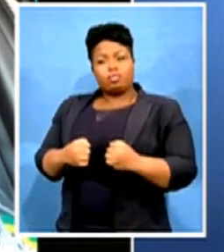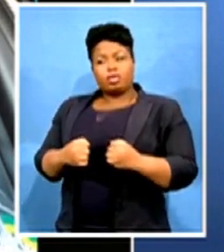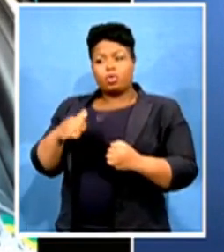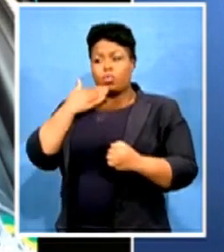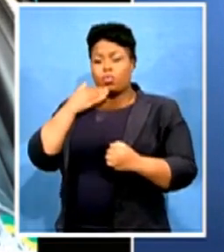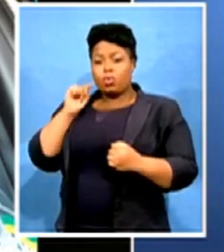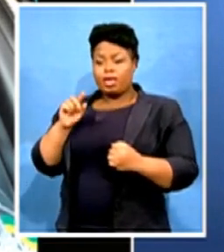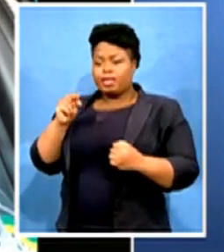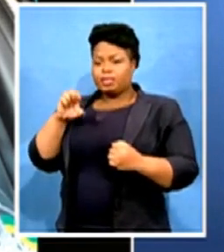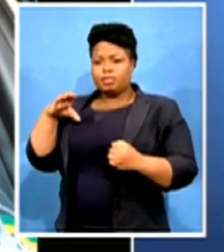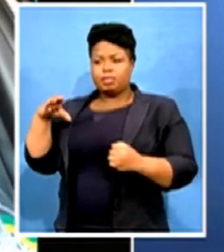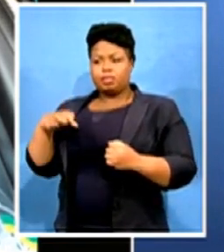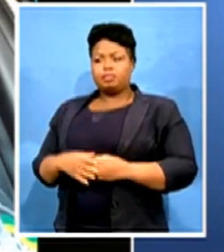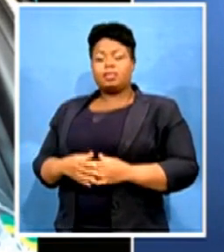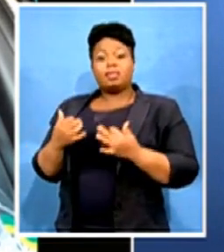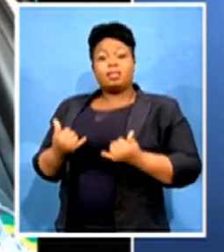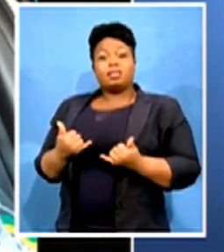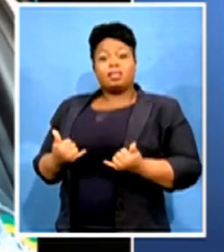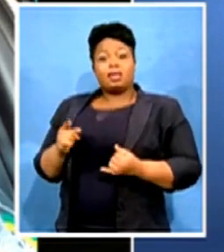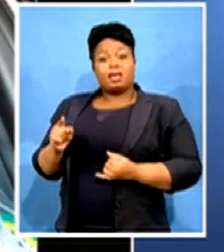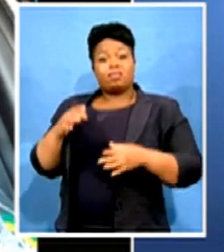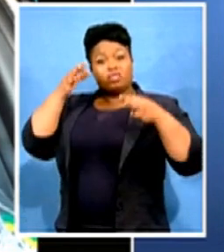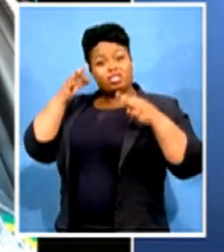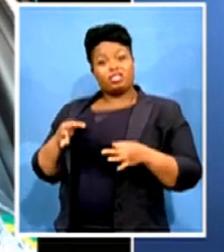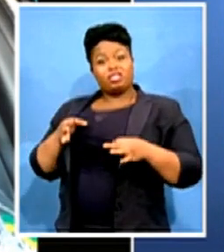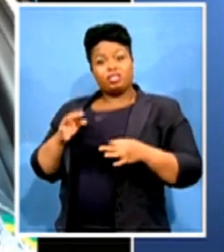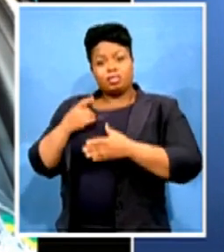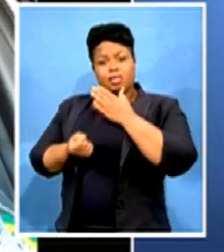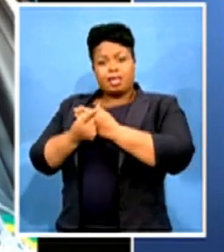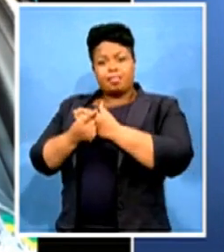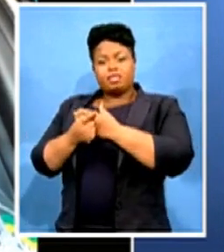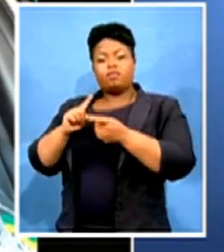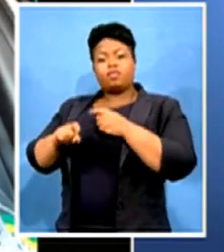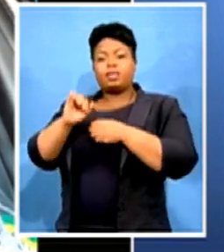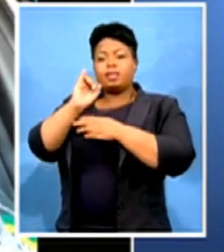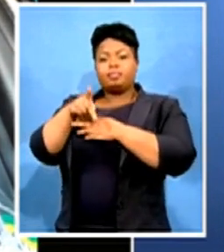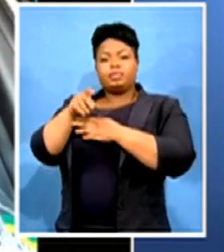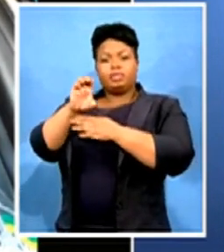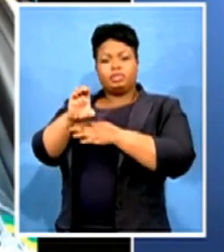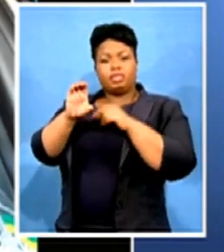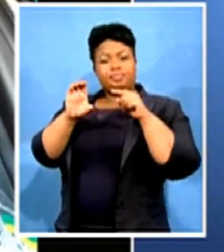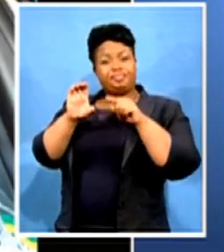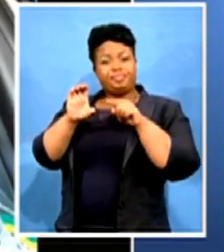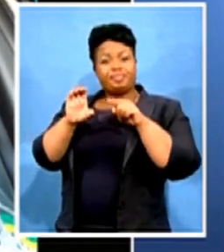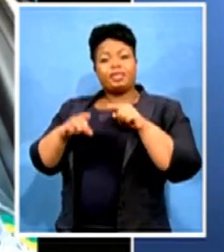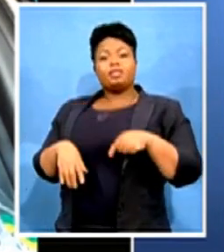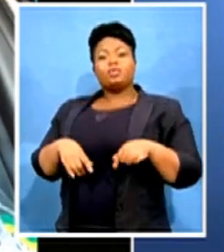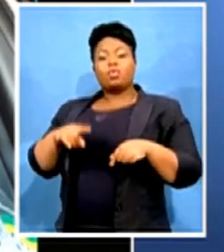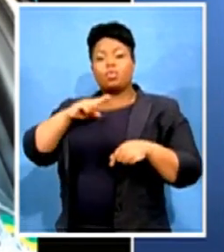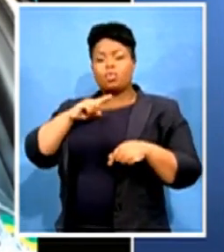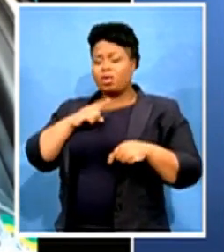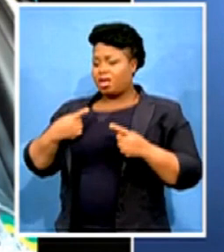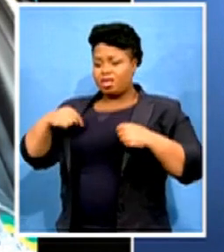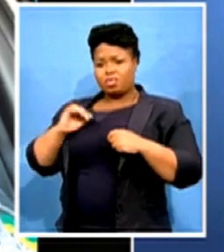of the decisions which are taken by the IPC, the position of the League is that we are not going to agree for we,